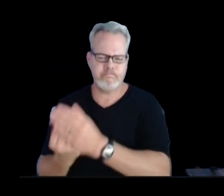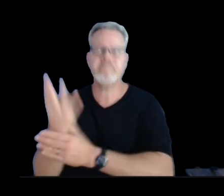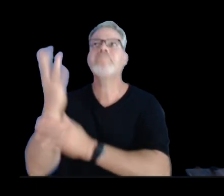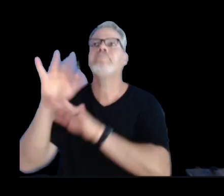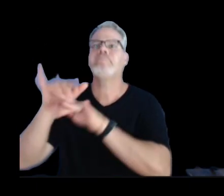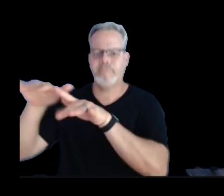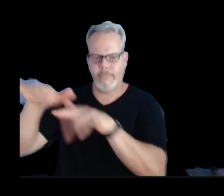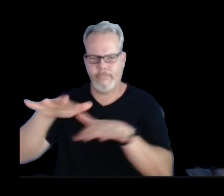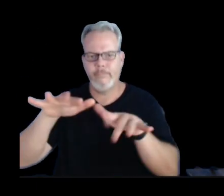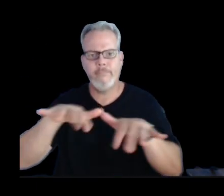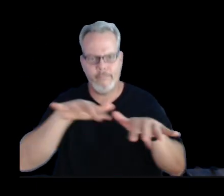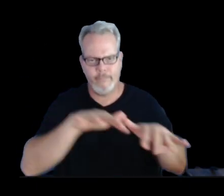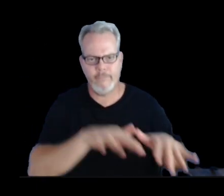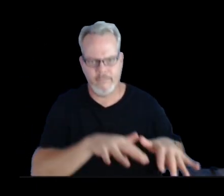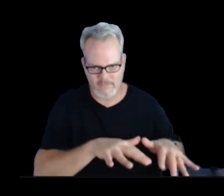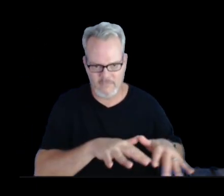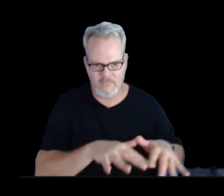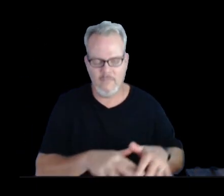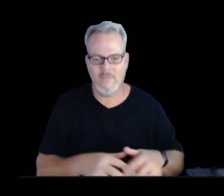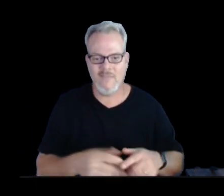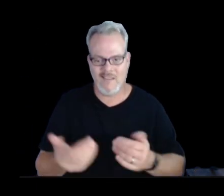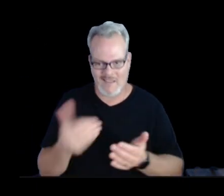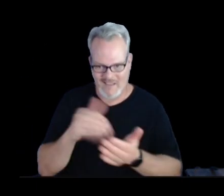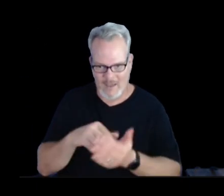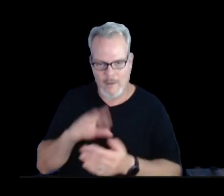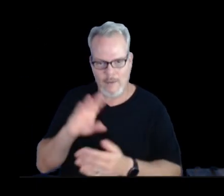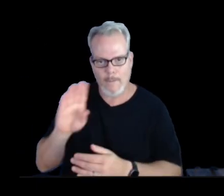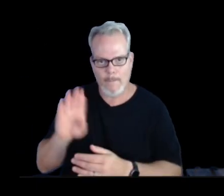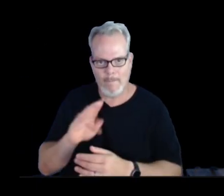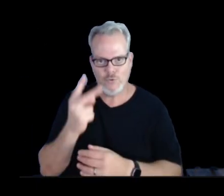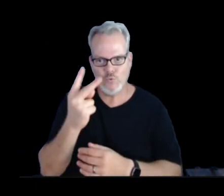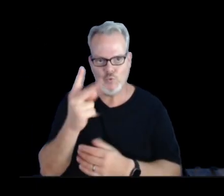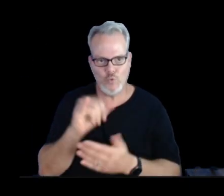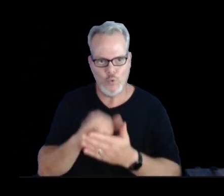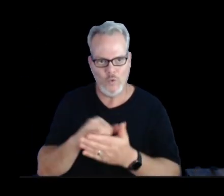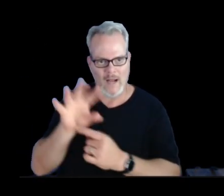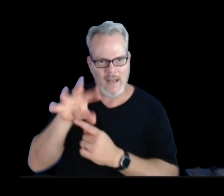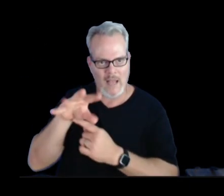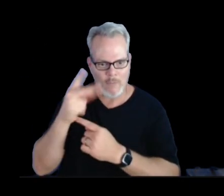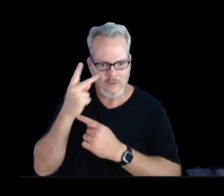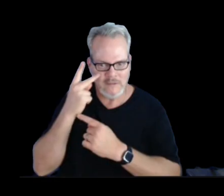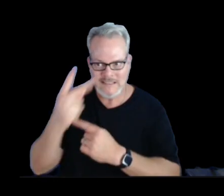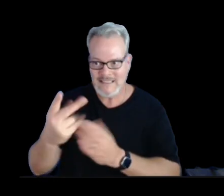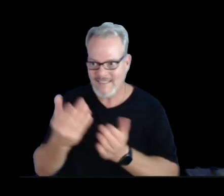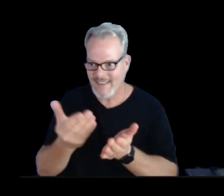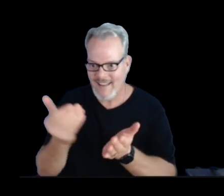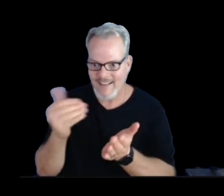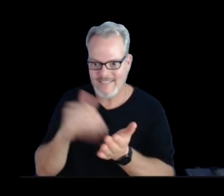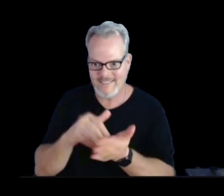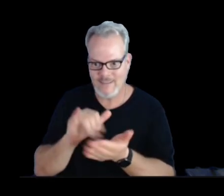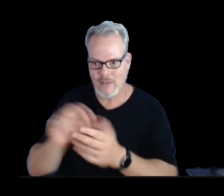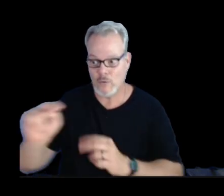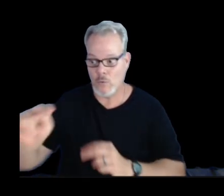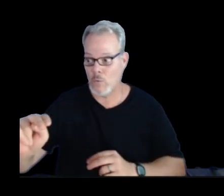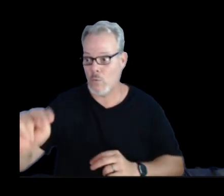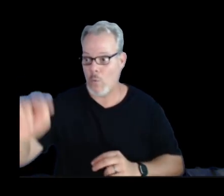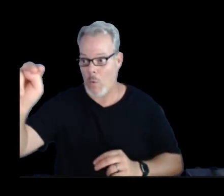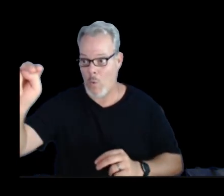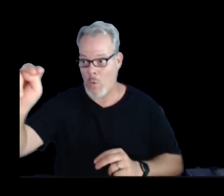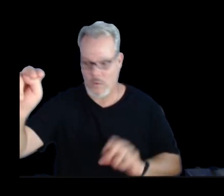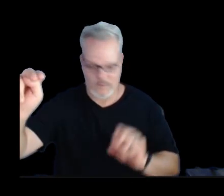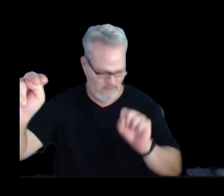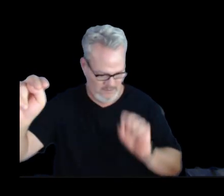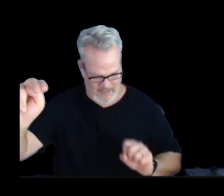So that brings us back to the V2, which we started with, and there you can see once again the north vent overflowing